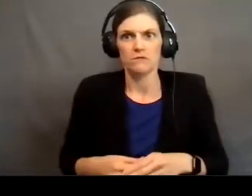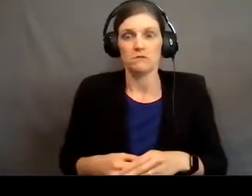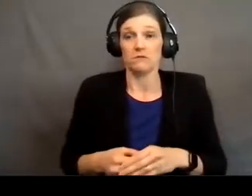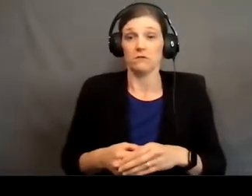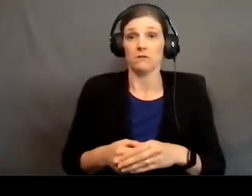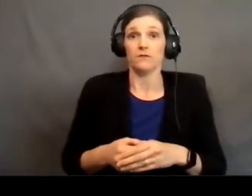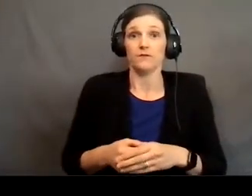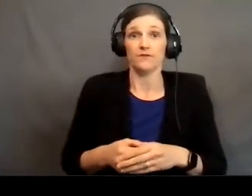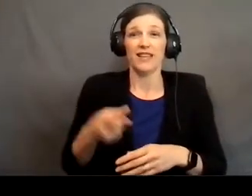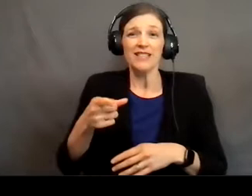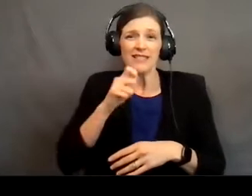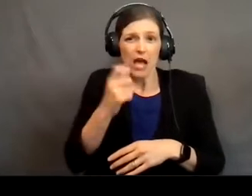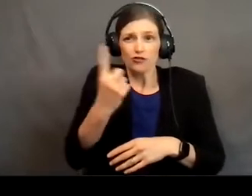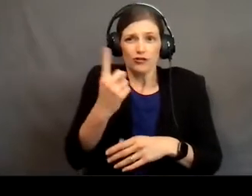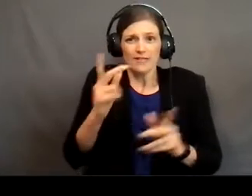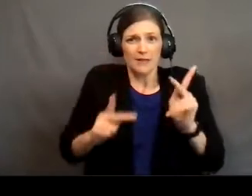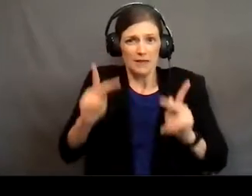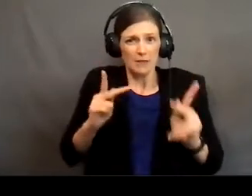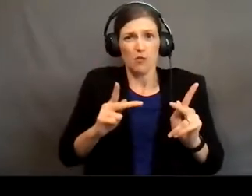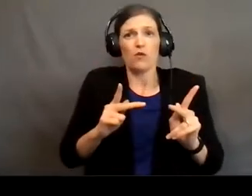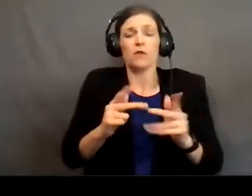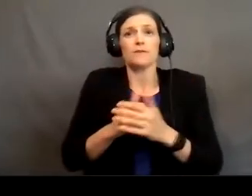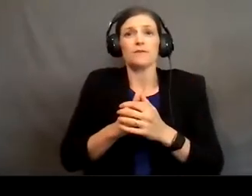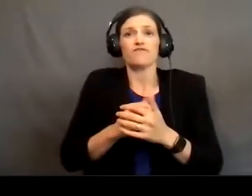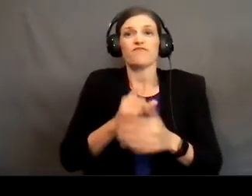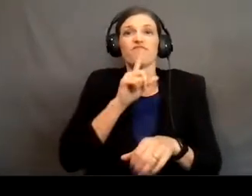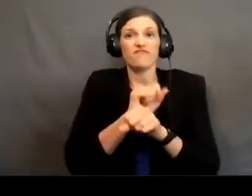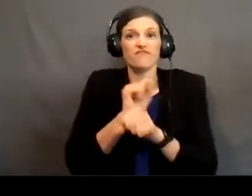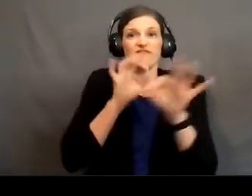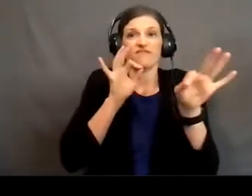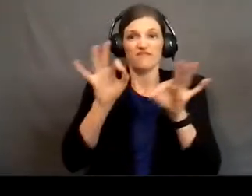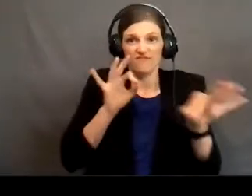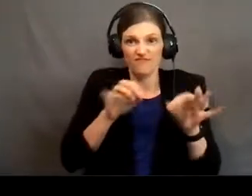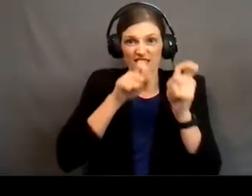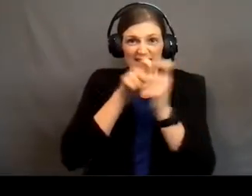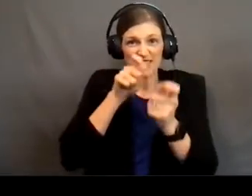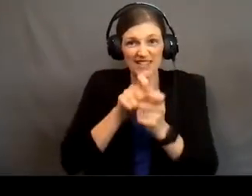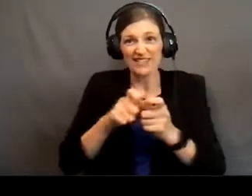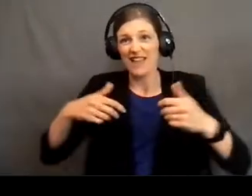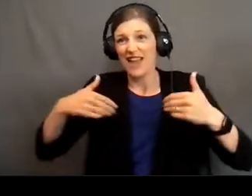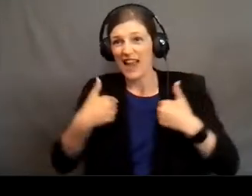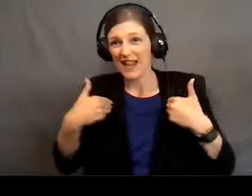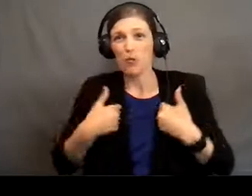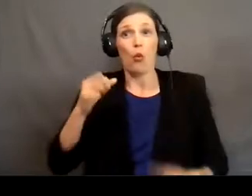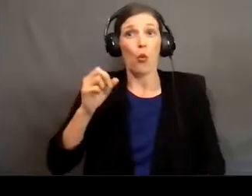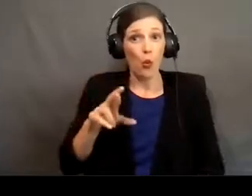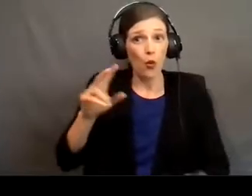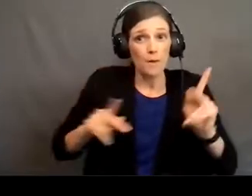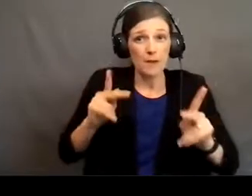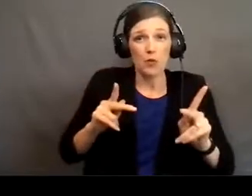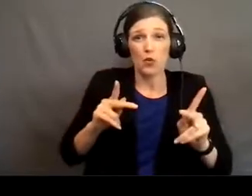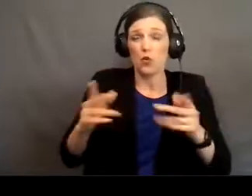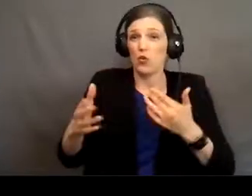And this isn't just the people. It actually goes into detail. This is animals or people. Whoever